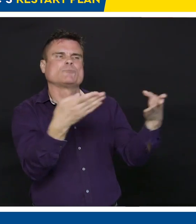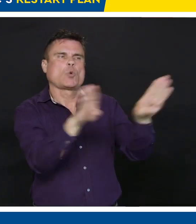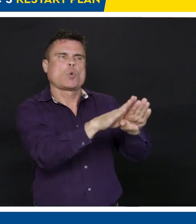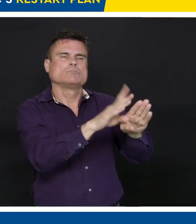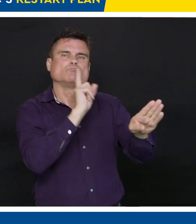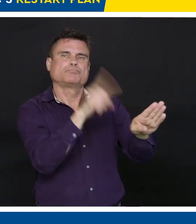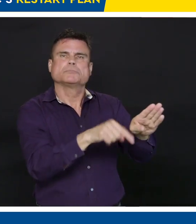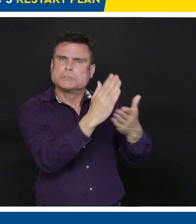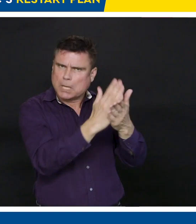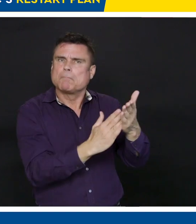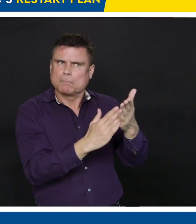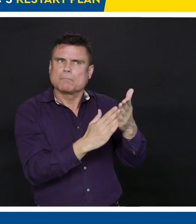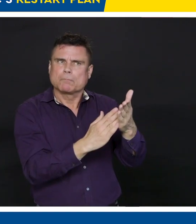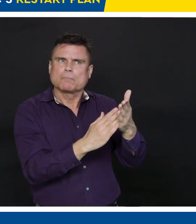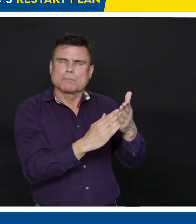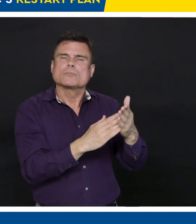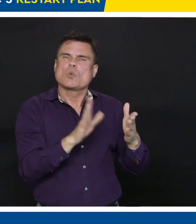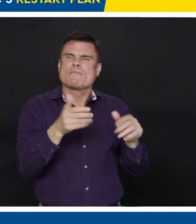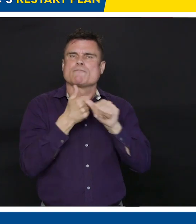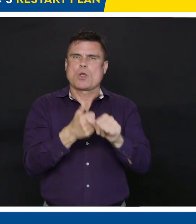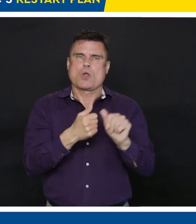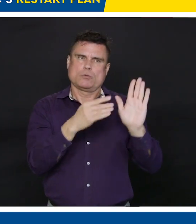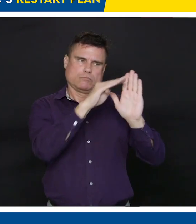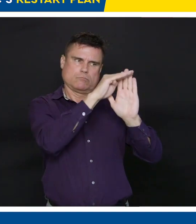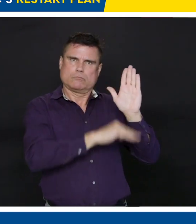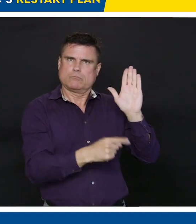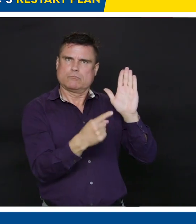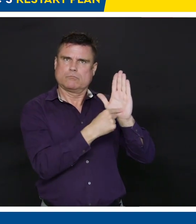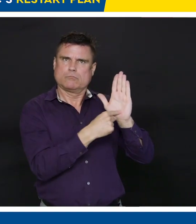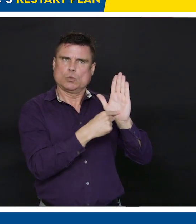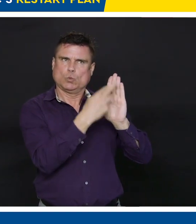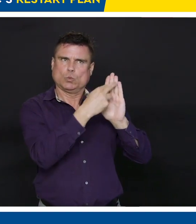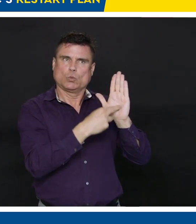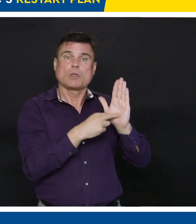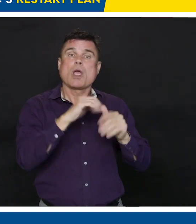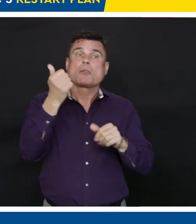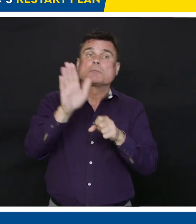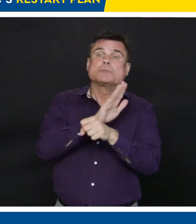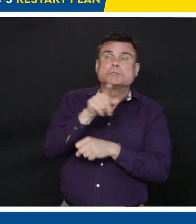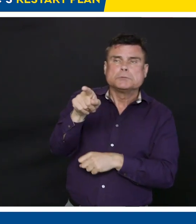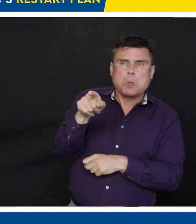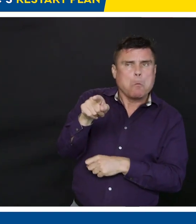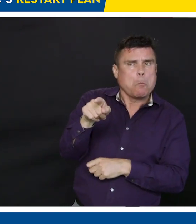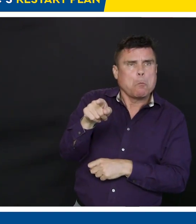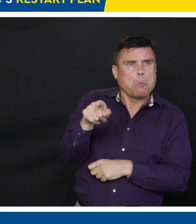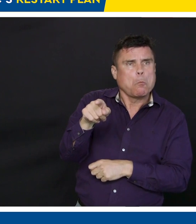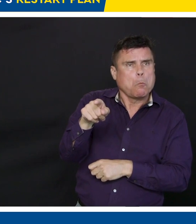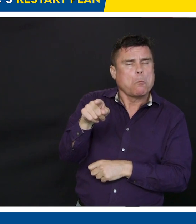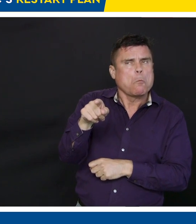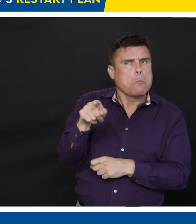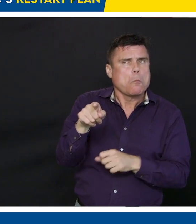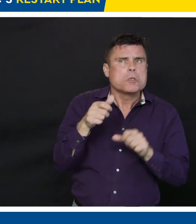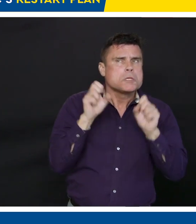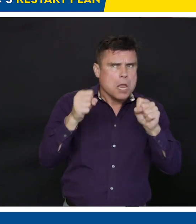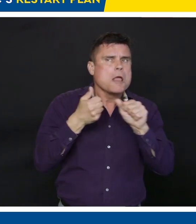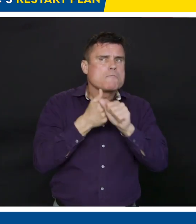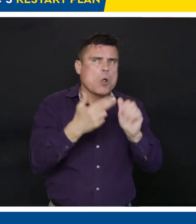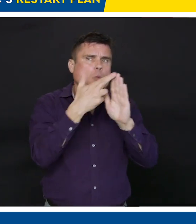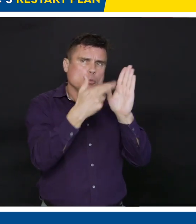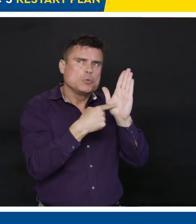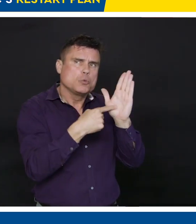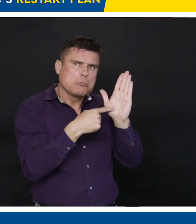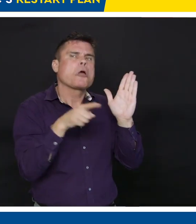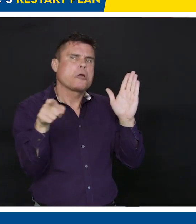sure that their customers are comfortable, that makes sure that the health officers are comfortable, and that we don't have an influx of patients coming into our acute care